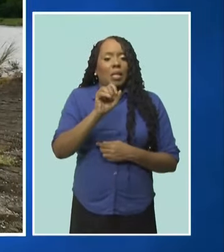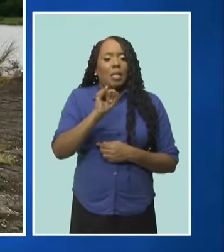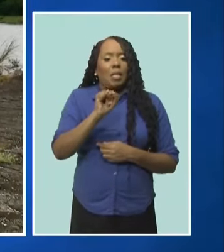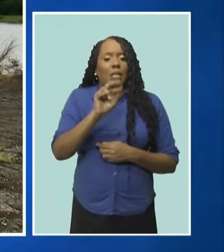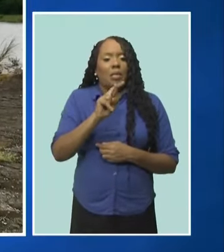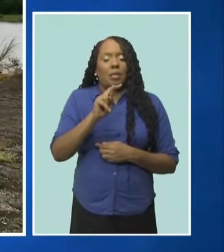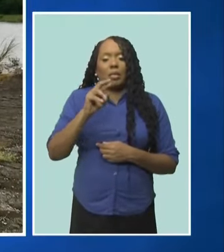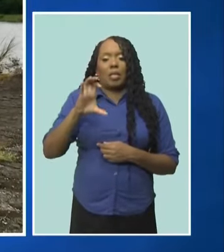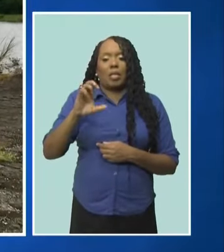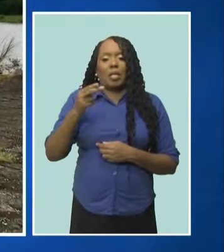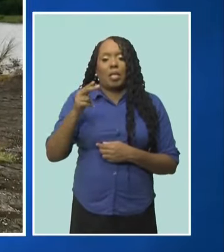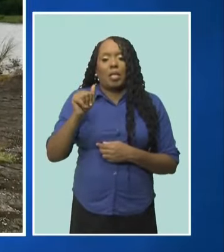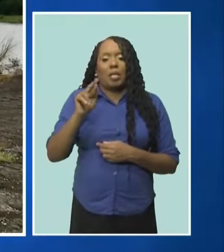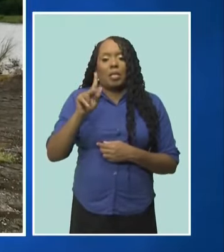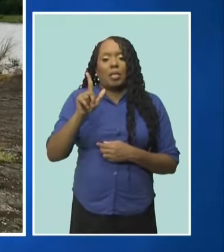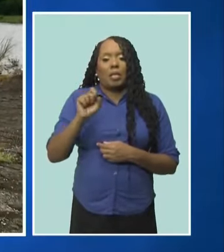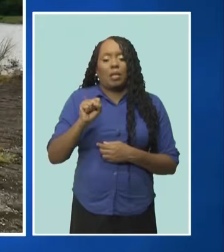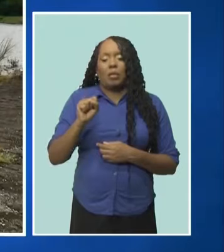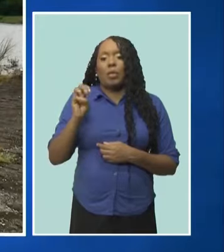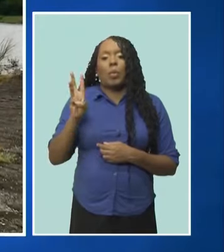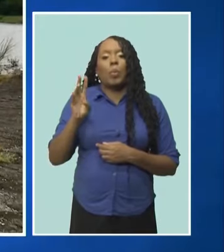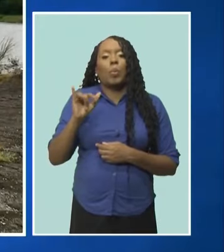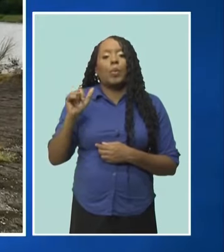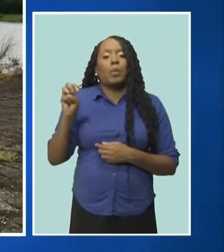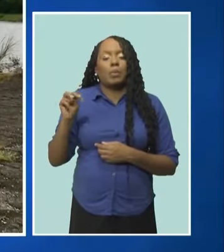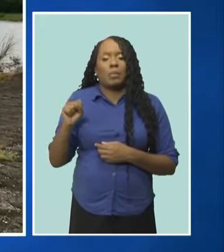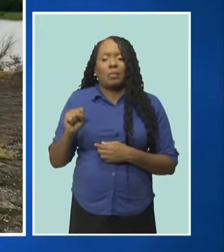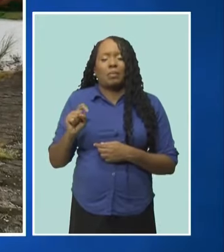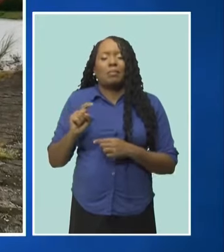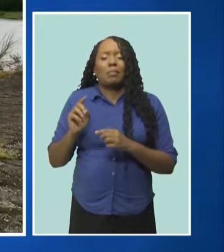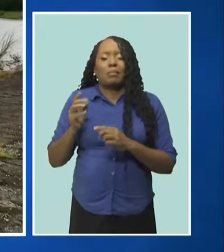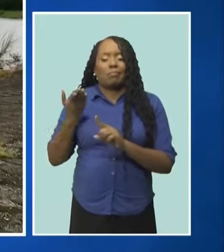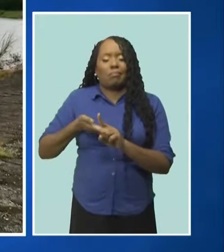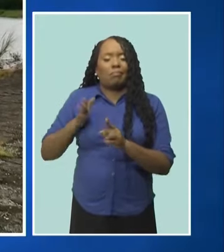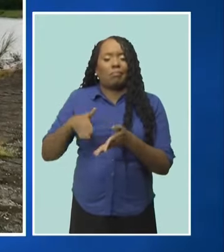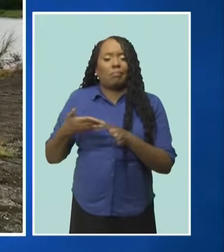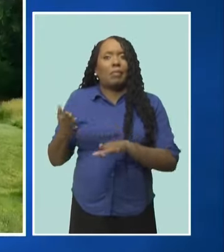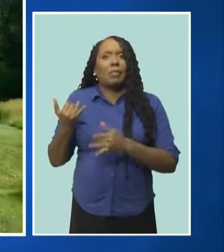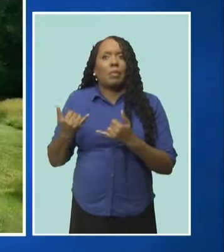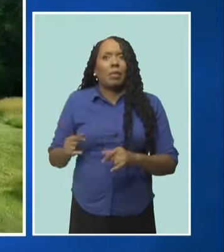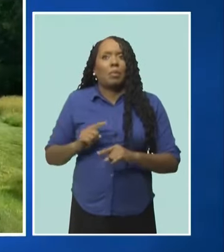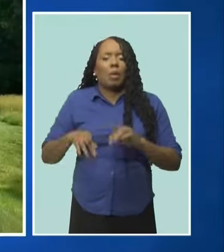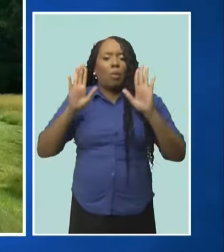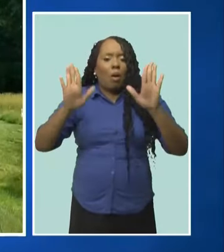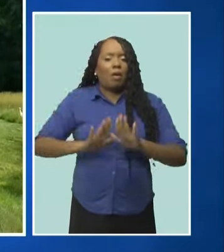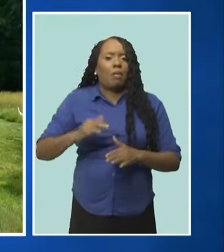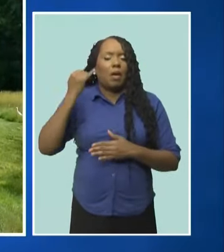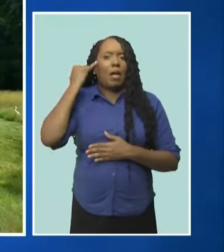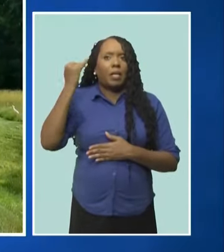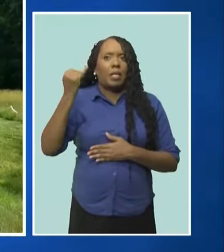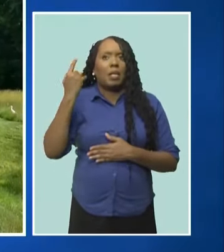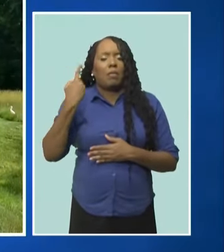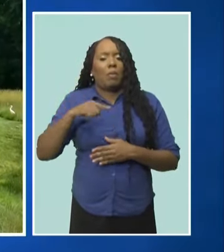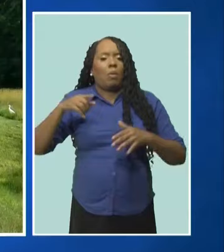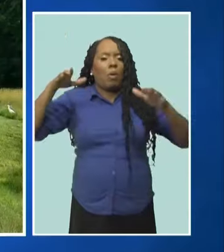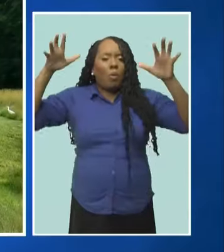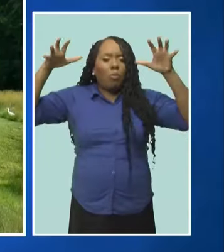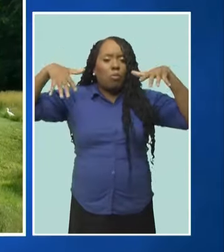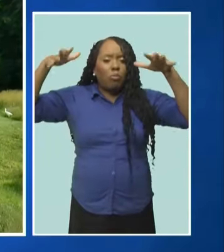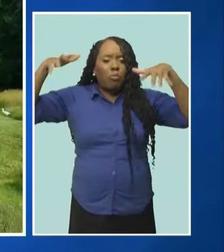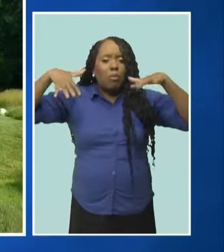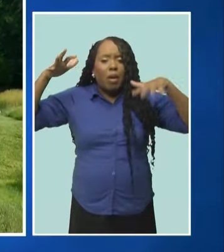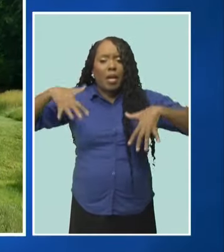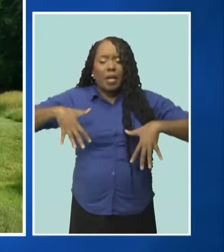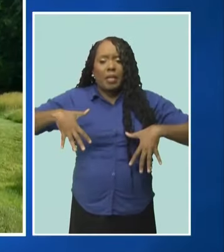they achieved here, know, catching natural rainwater, you know, to grow what we're doing there. Besides watering the grounds without